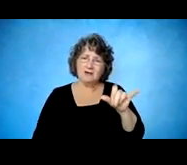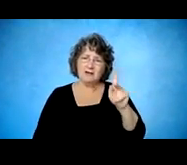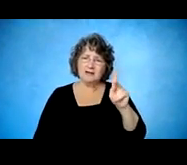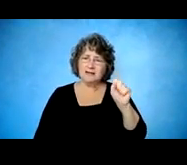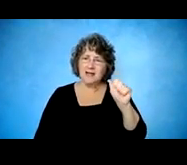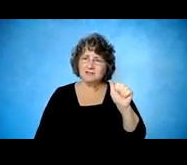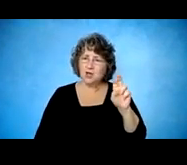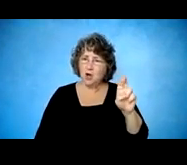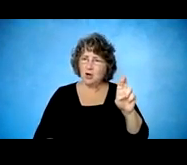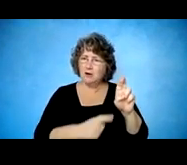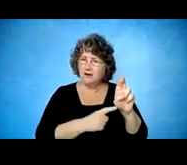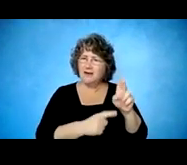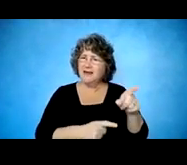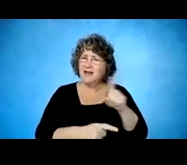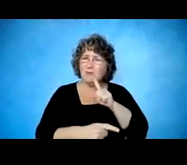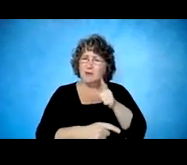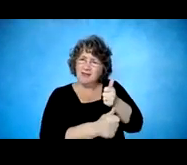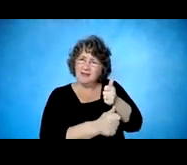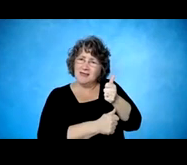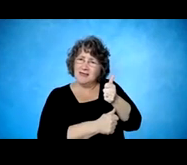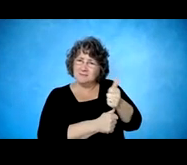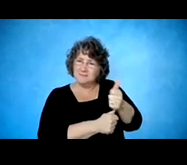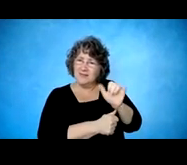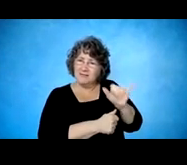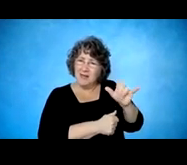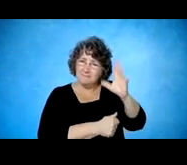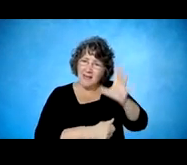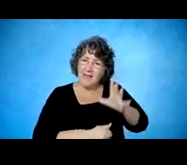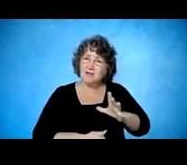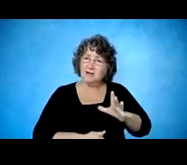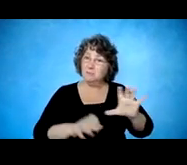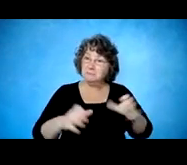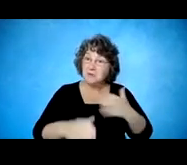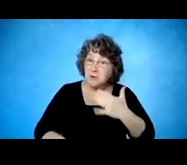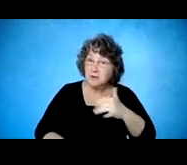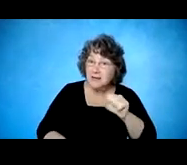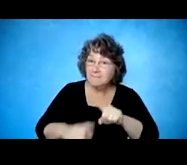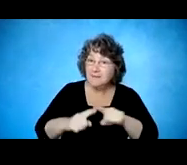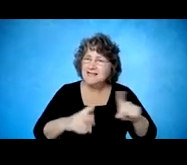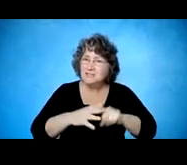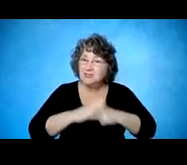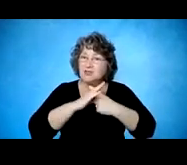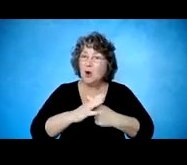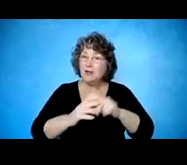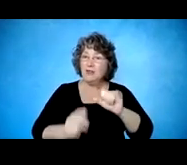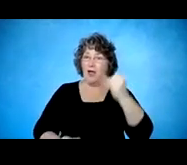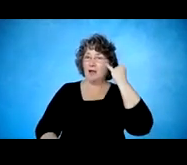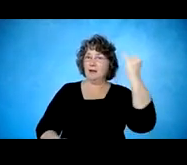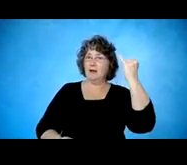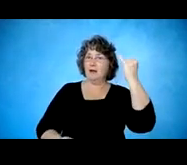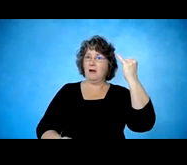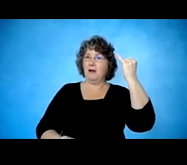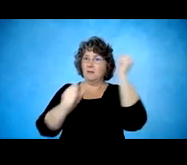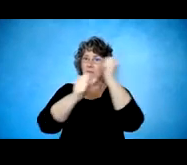because he did some good. He started this idea of having a rehabilitation center in New Jersey.